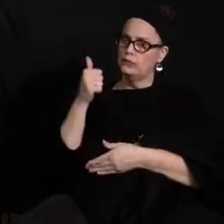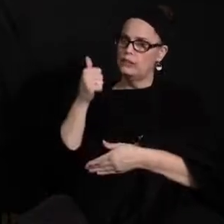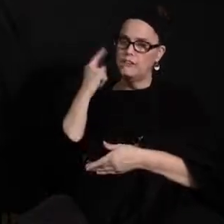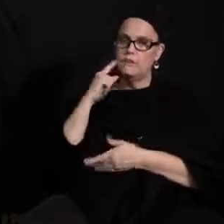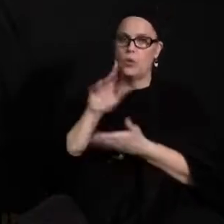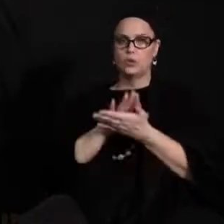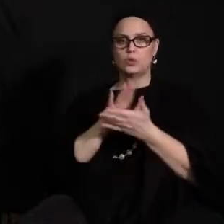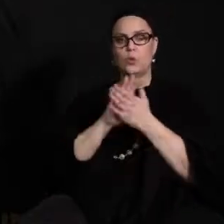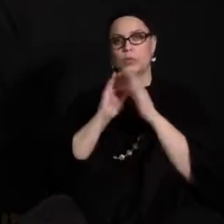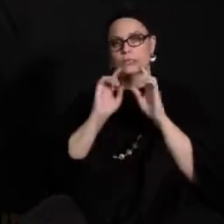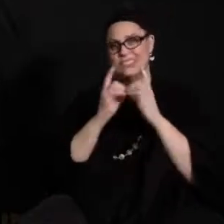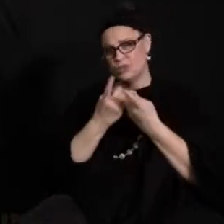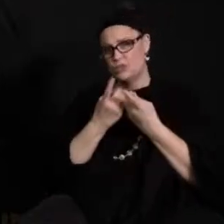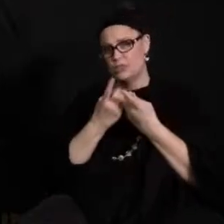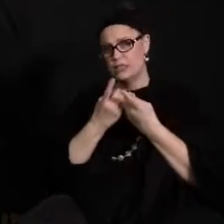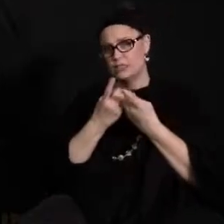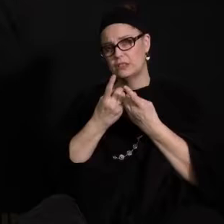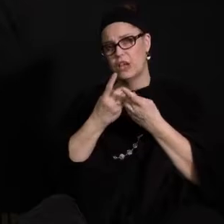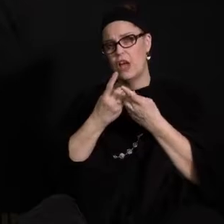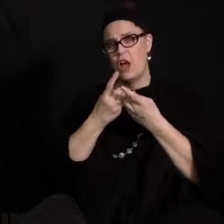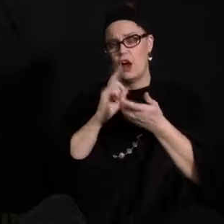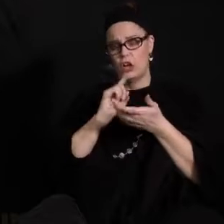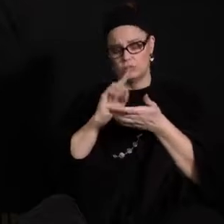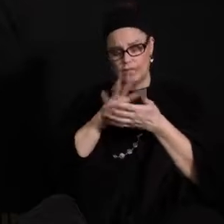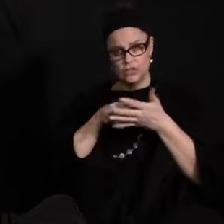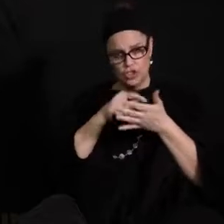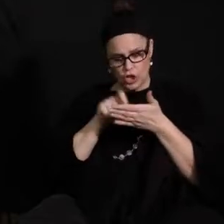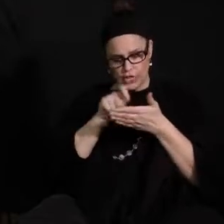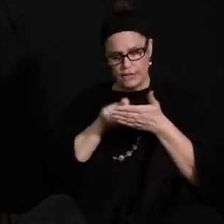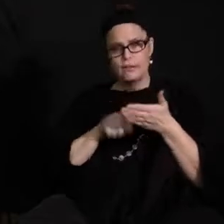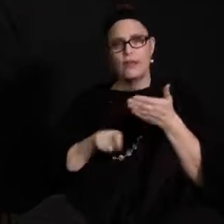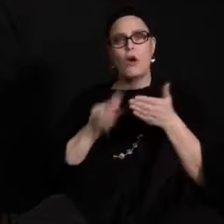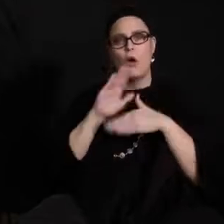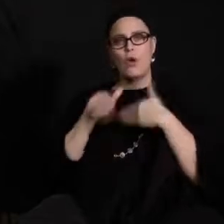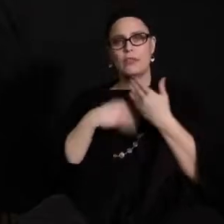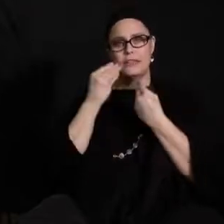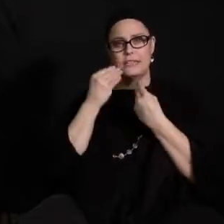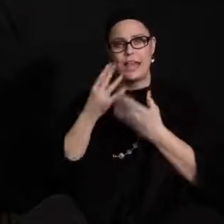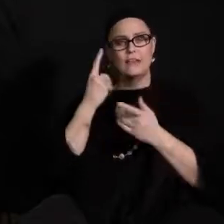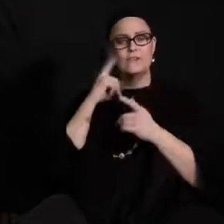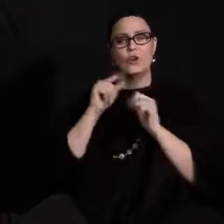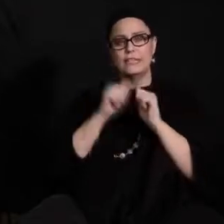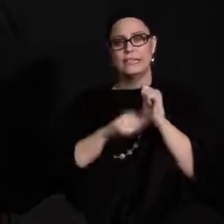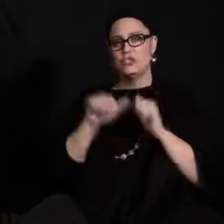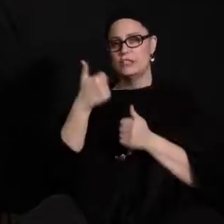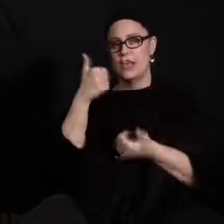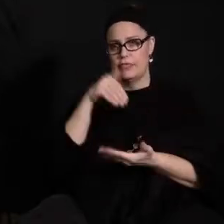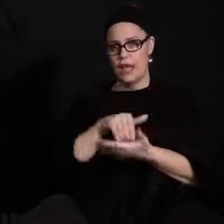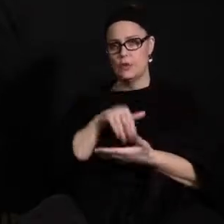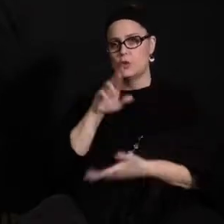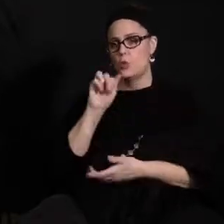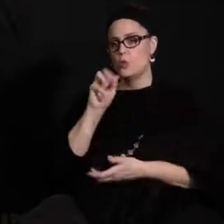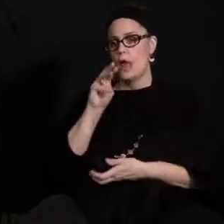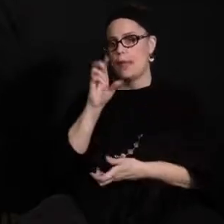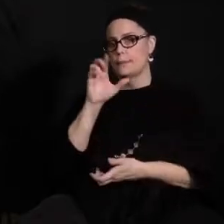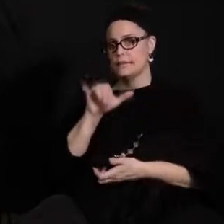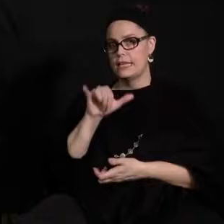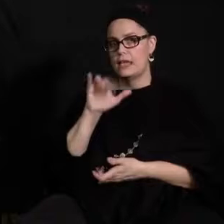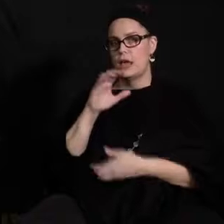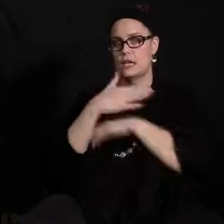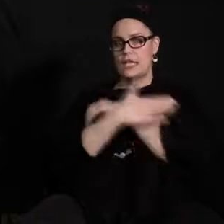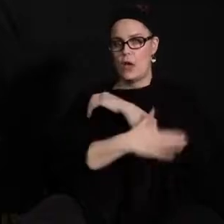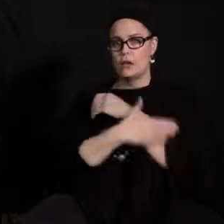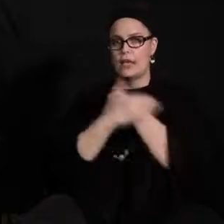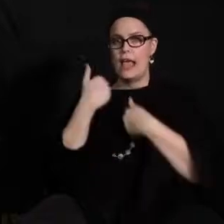school districts chart the data for cases per 10,000. Ramsey County has the lowest number